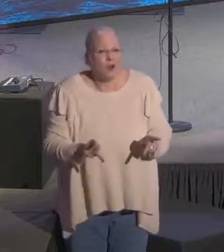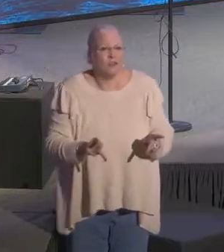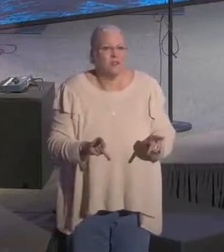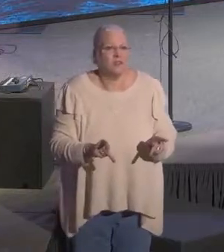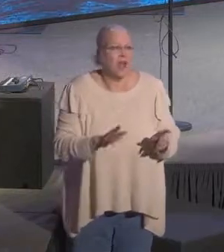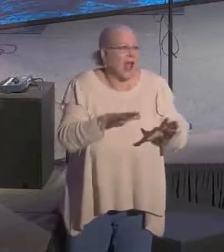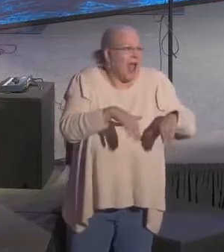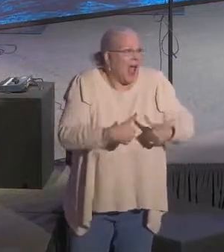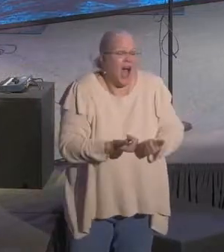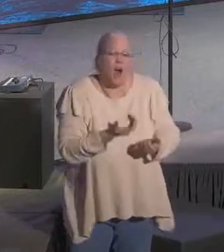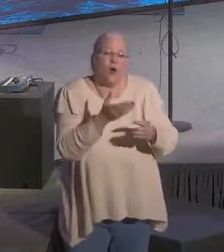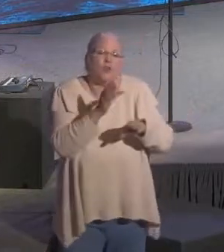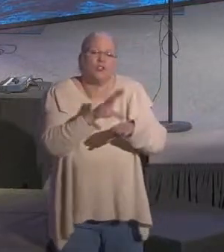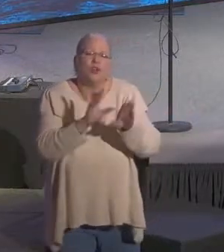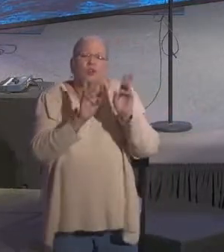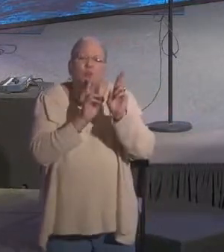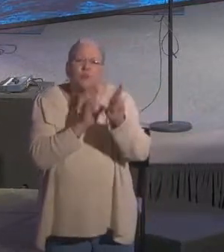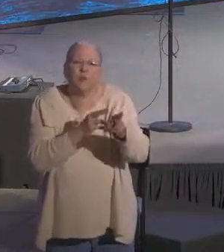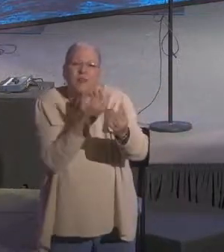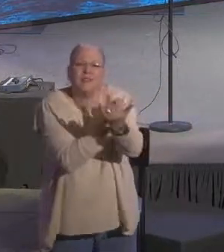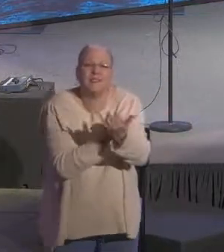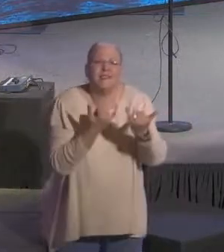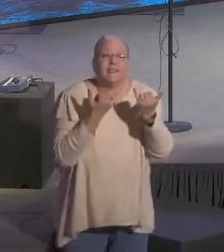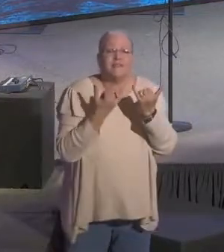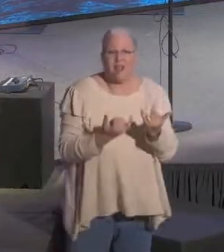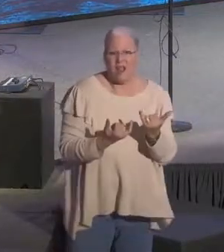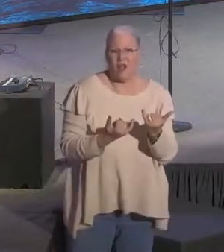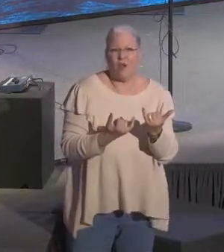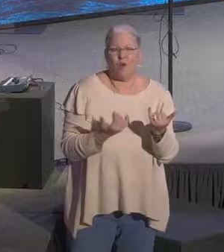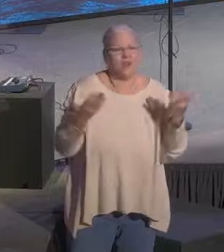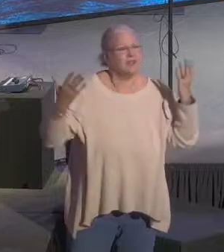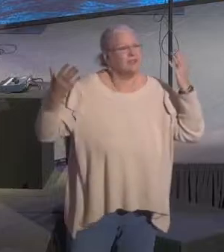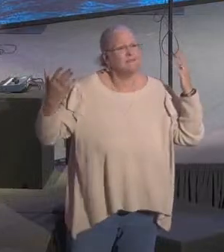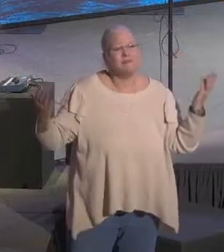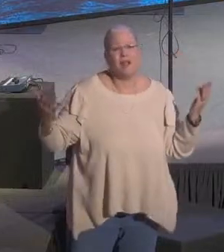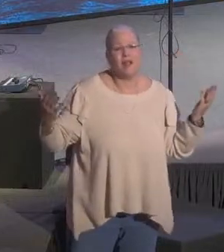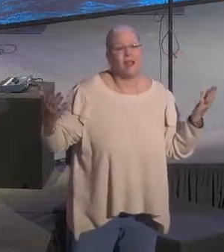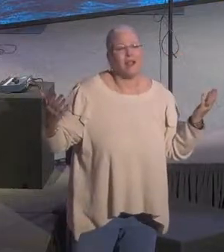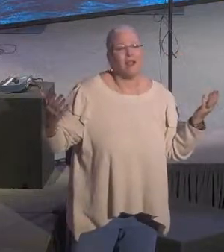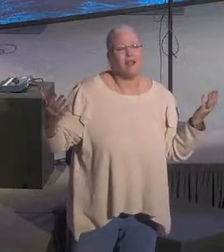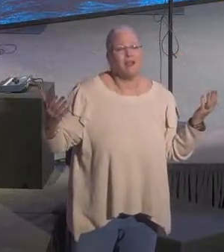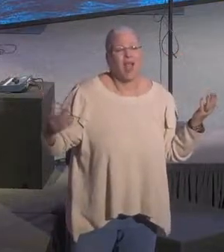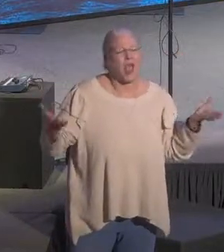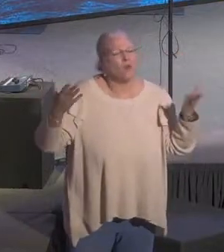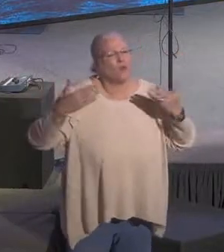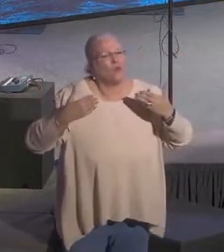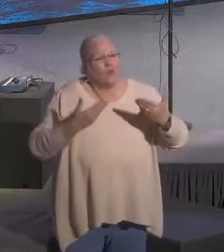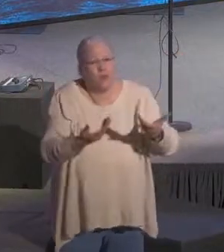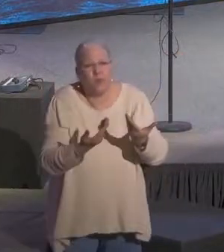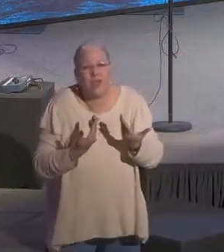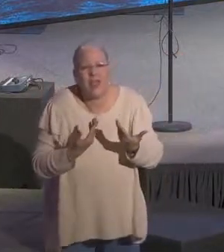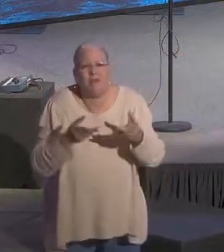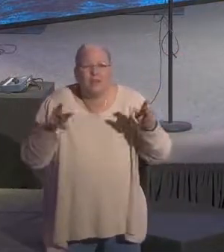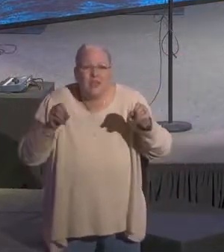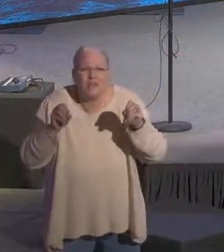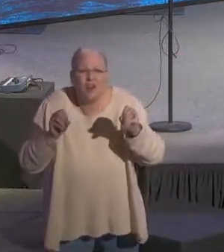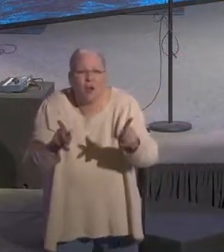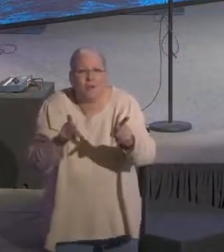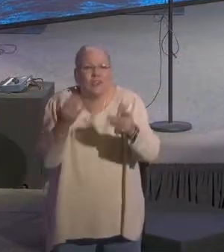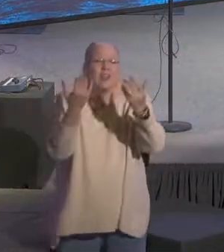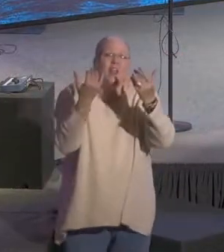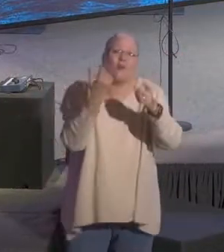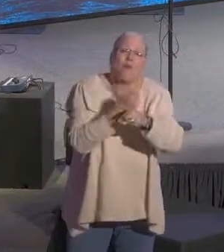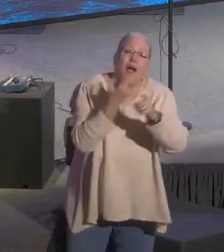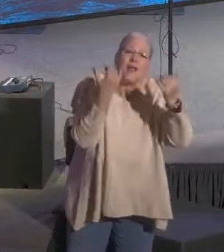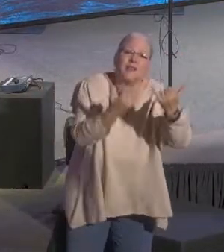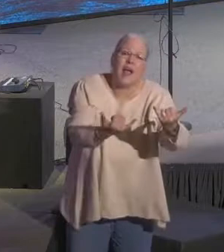How the church responds right now is huge and I believe we have been given an opportunity right now in our